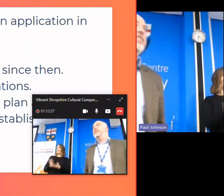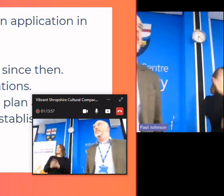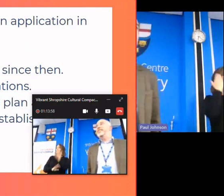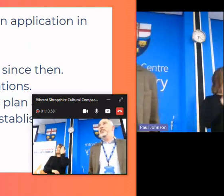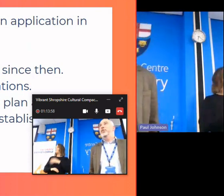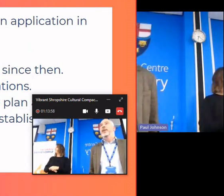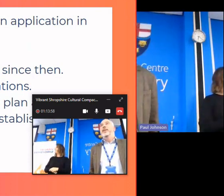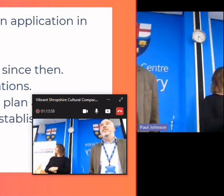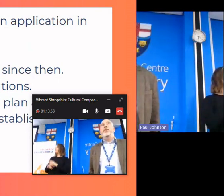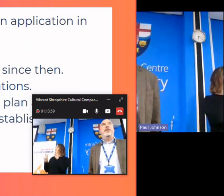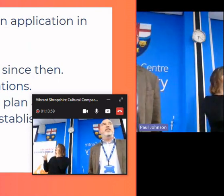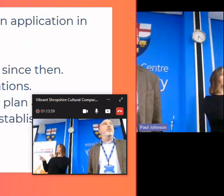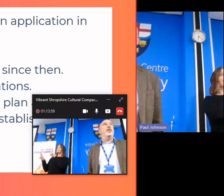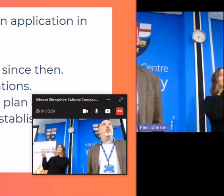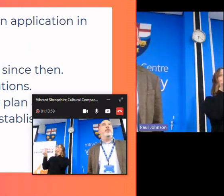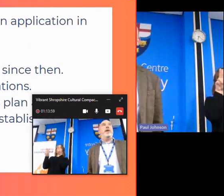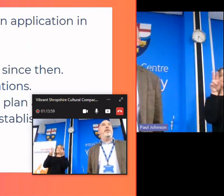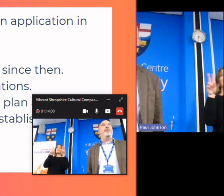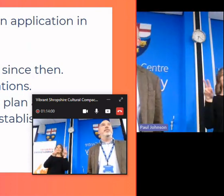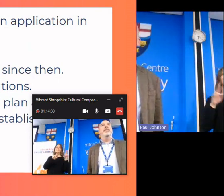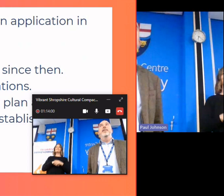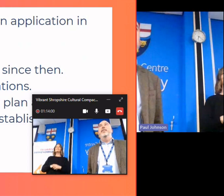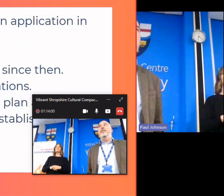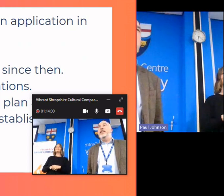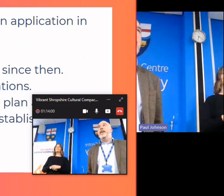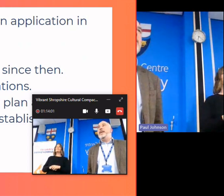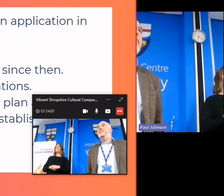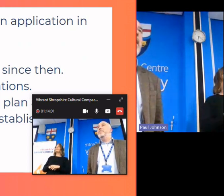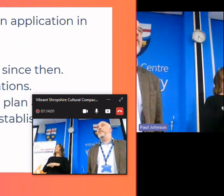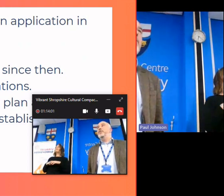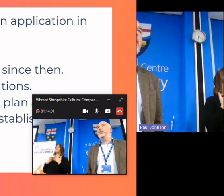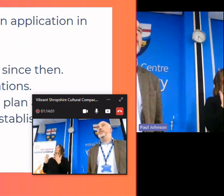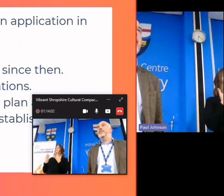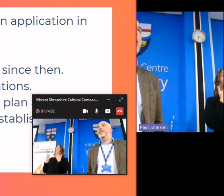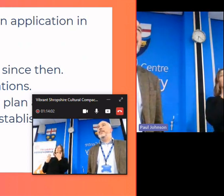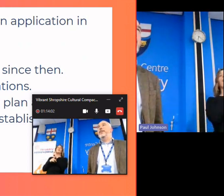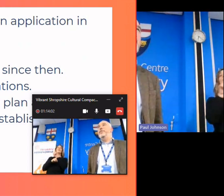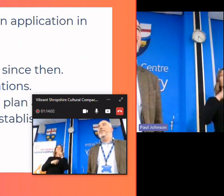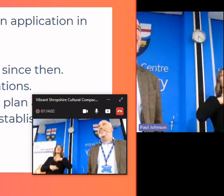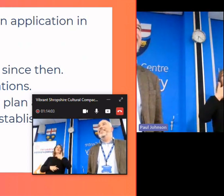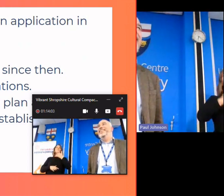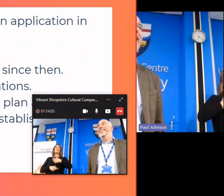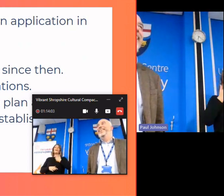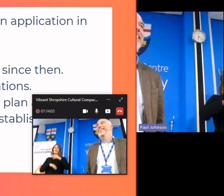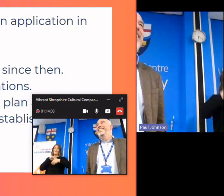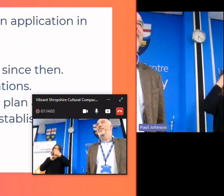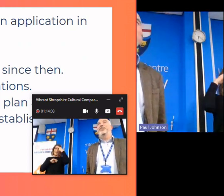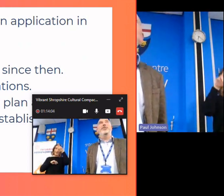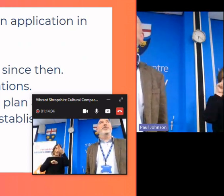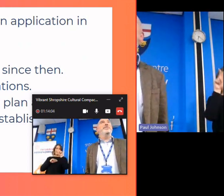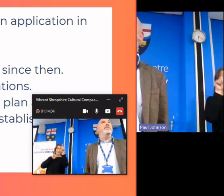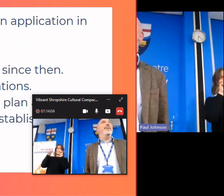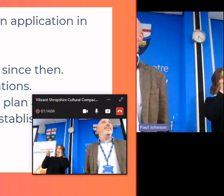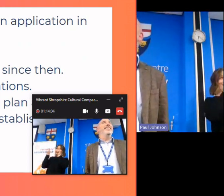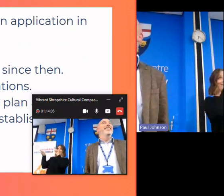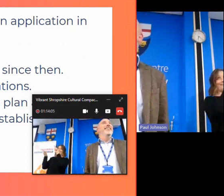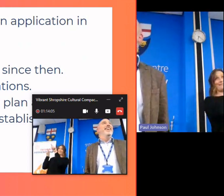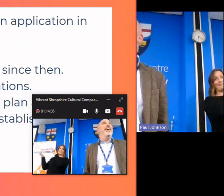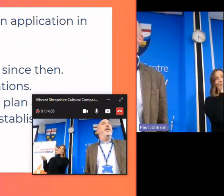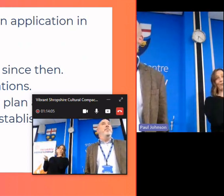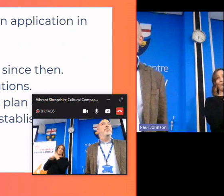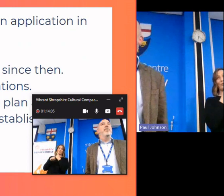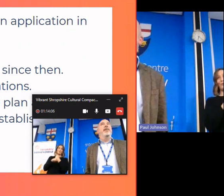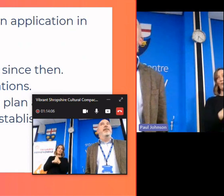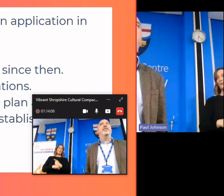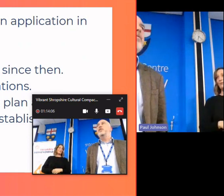so people can see you so if they do want to talk about the name afterwards they can come and not talk to me about it